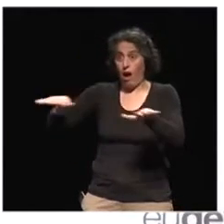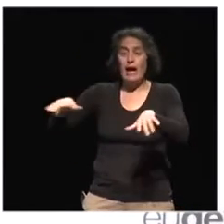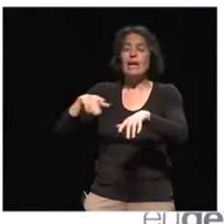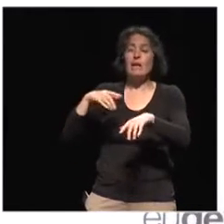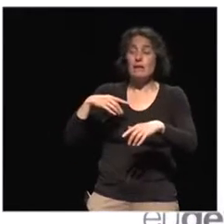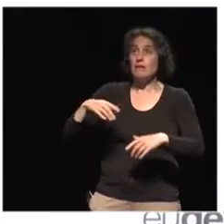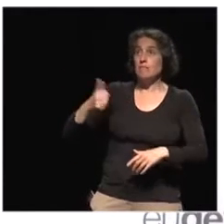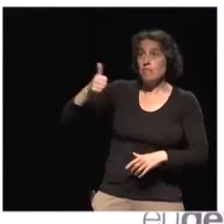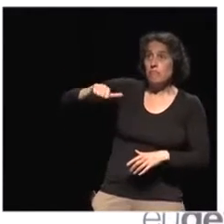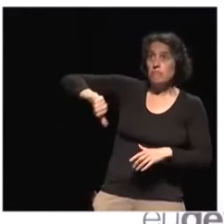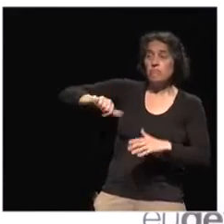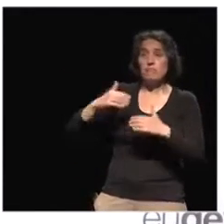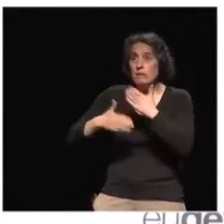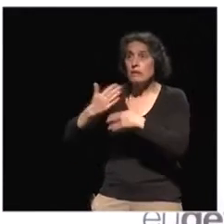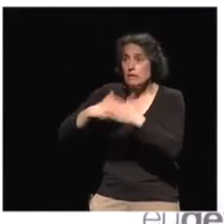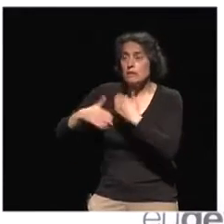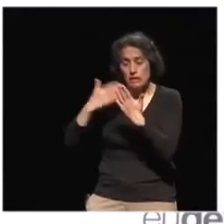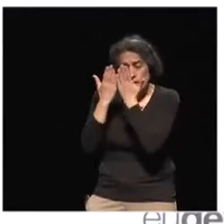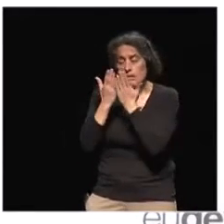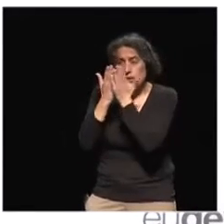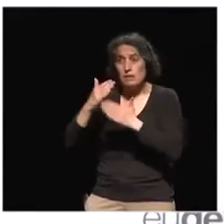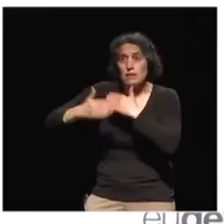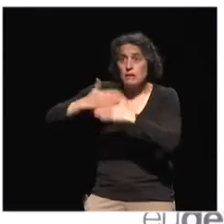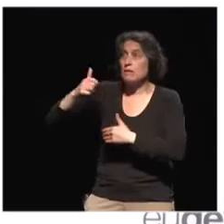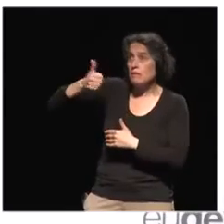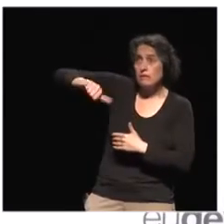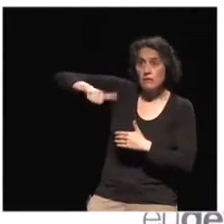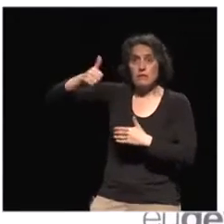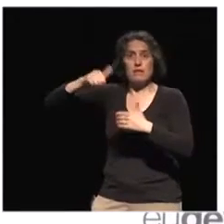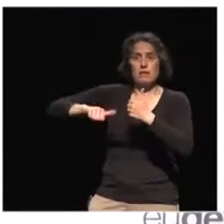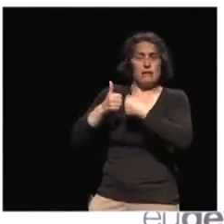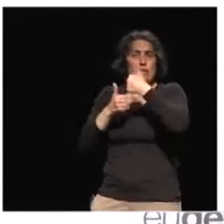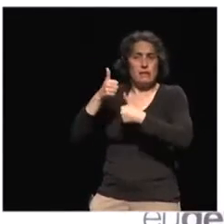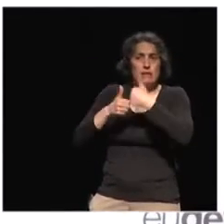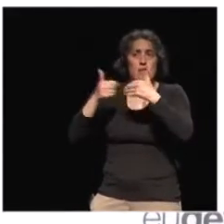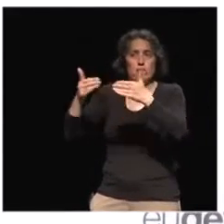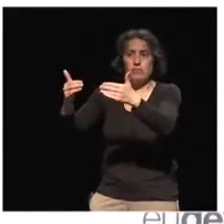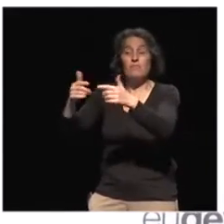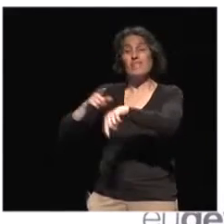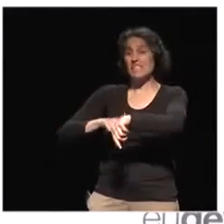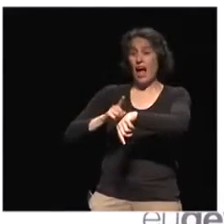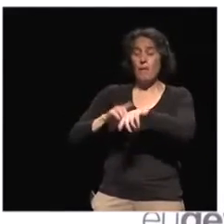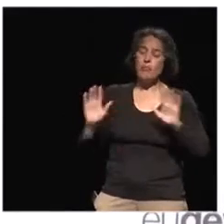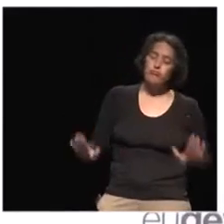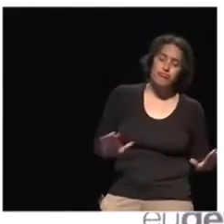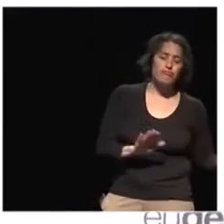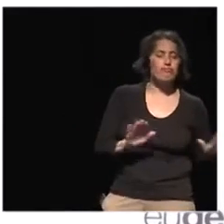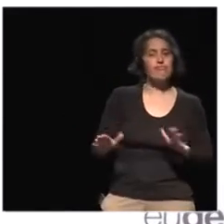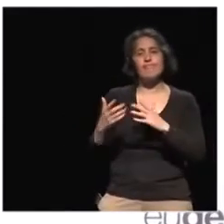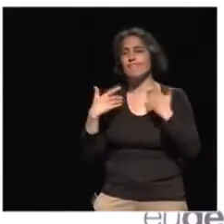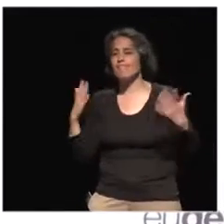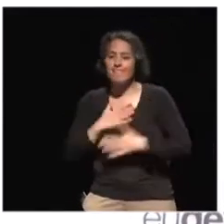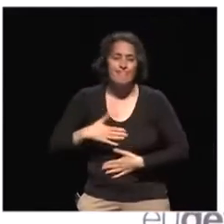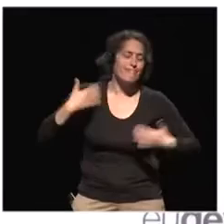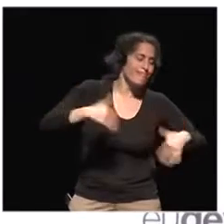to enjoy a childhood. There is no time to think about the next person. It's about bettering the next